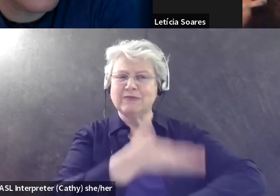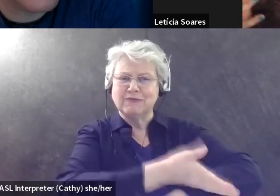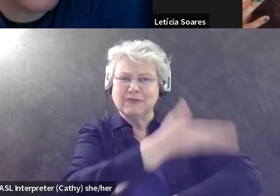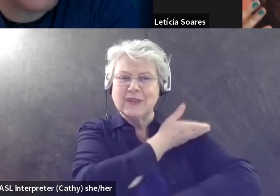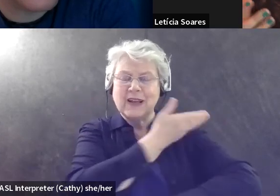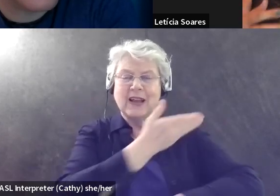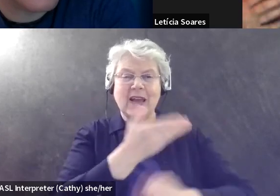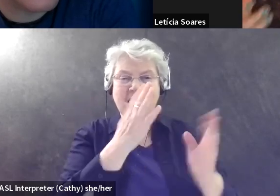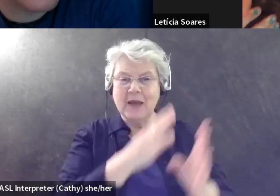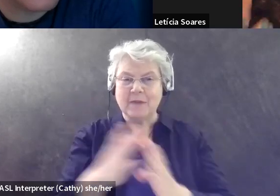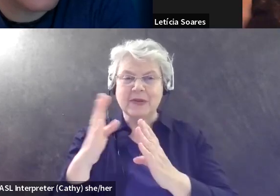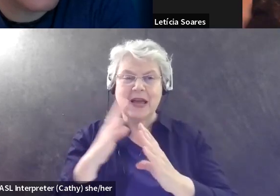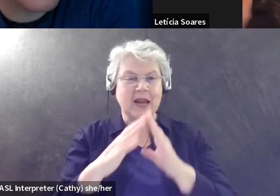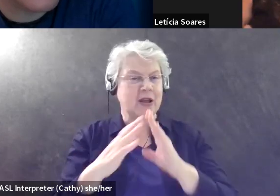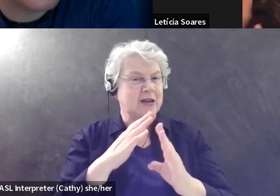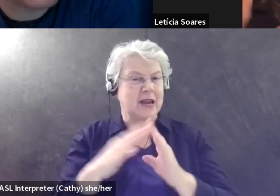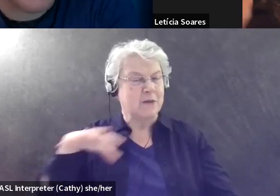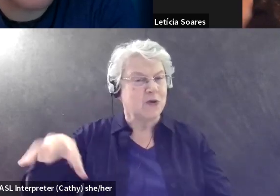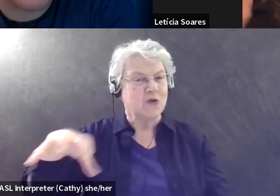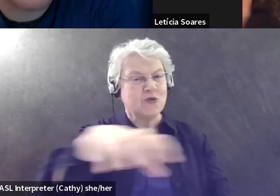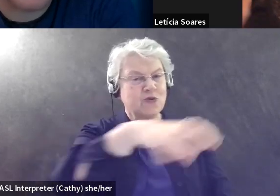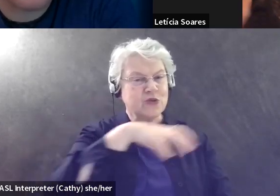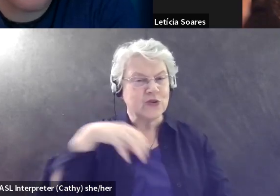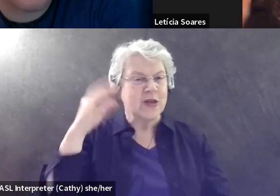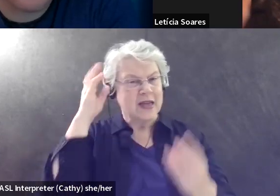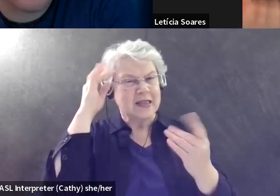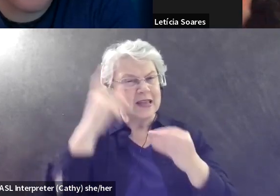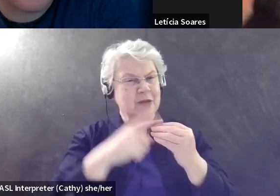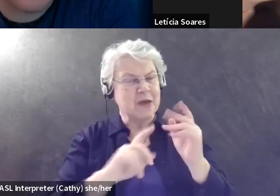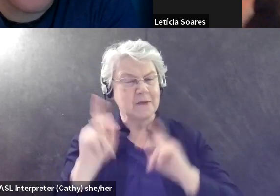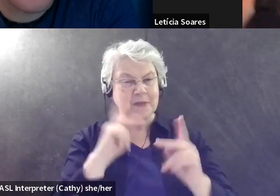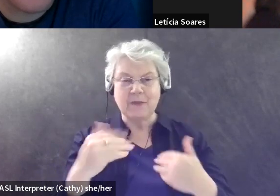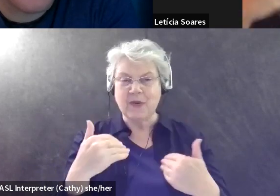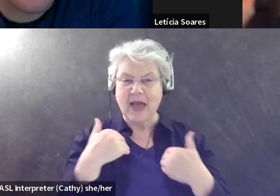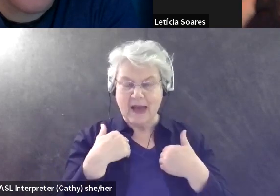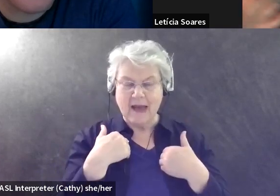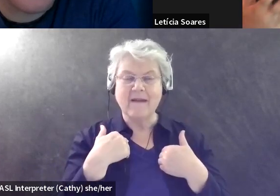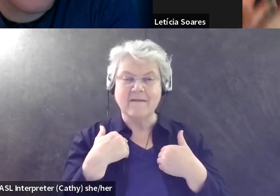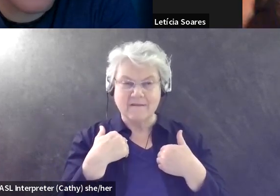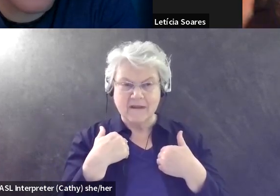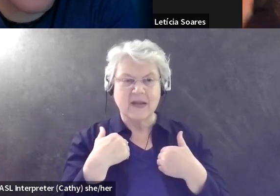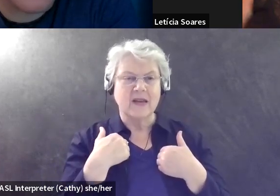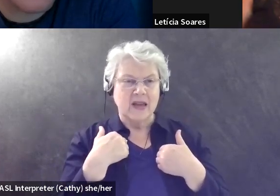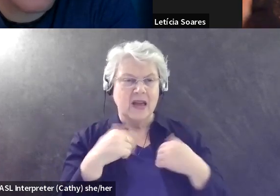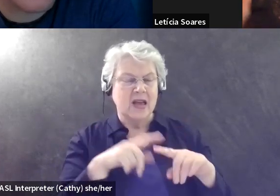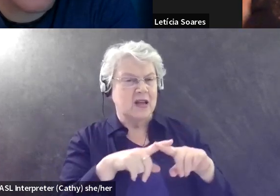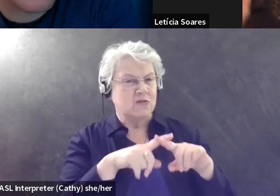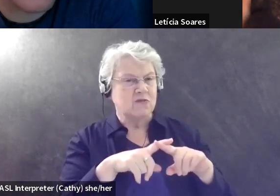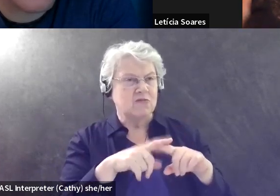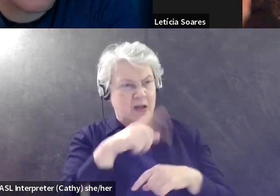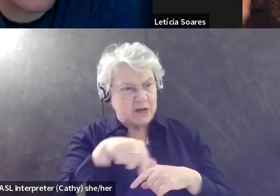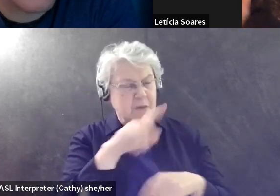of our neighborhoods to think about this folks that, you know, have this reliance on,